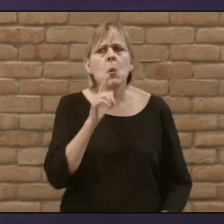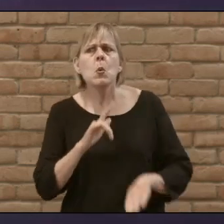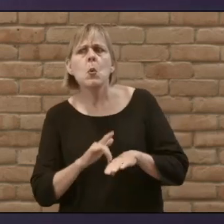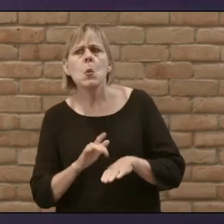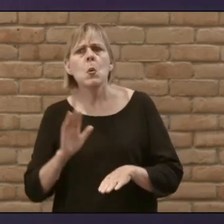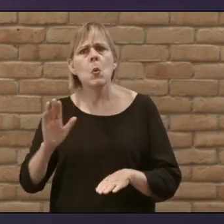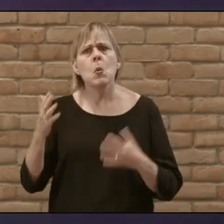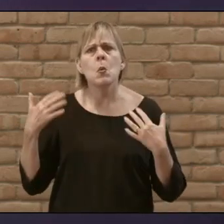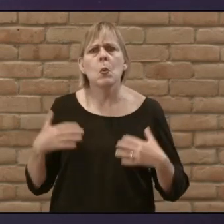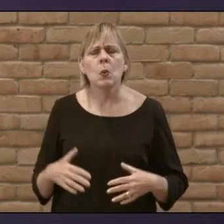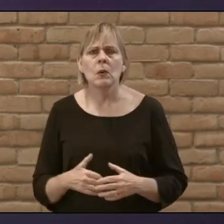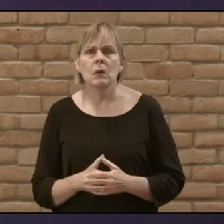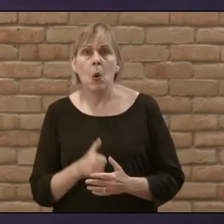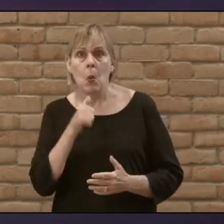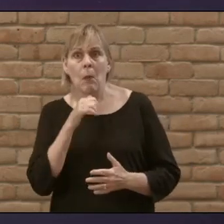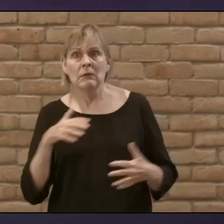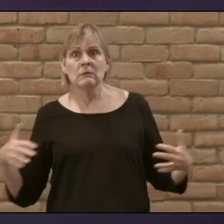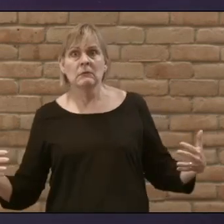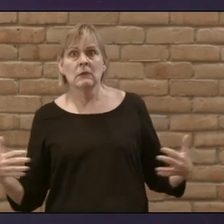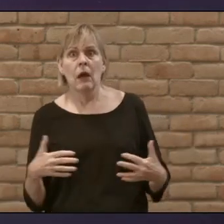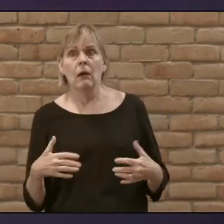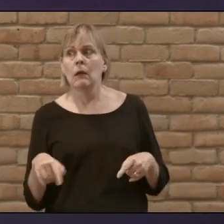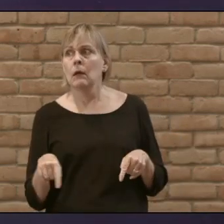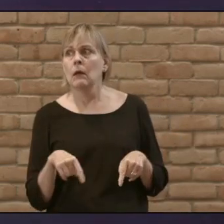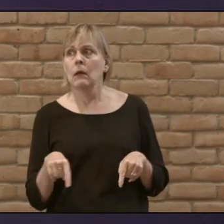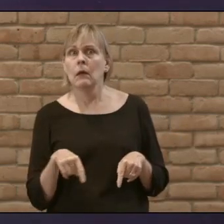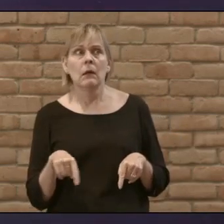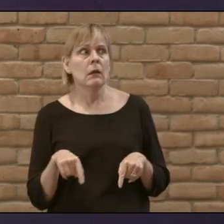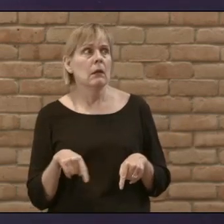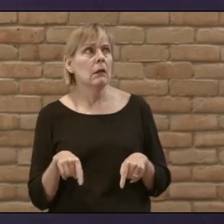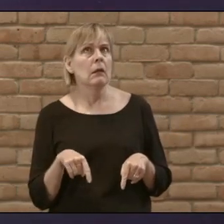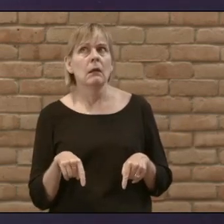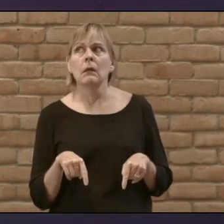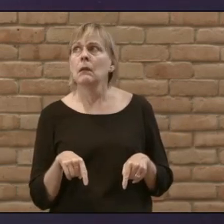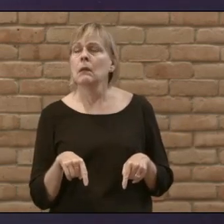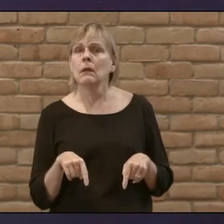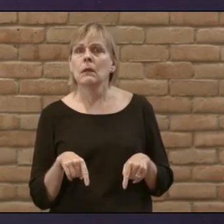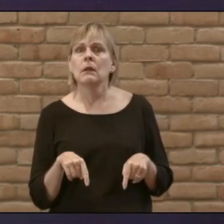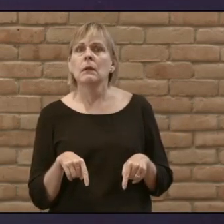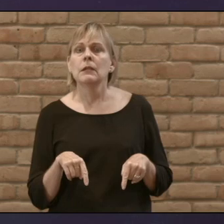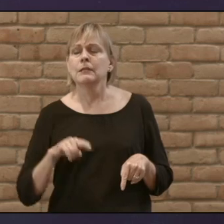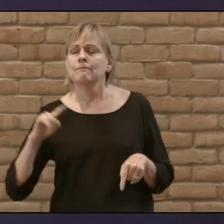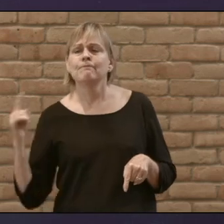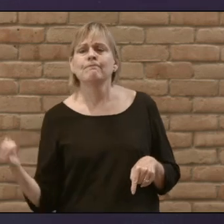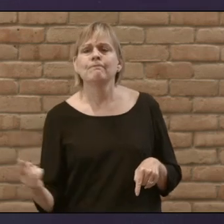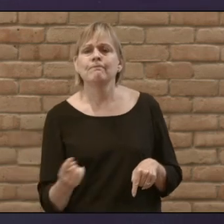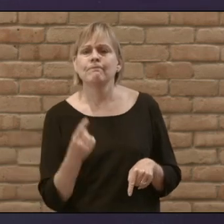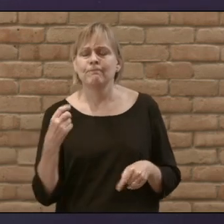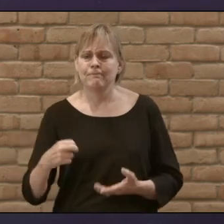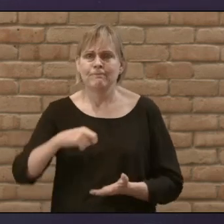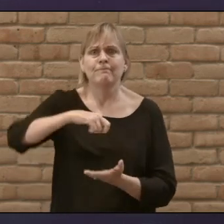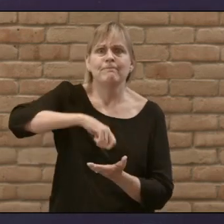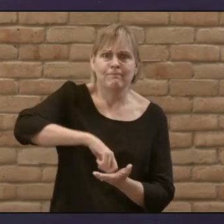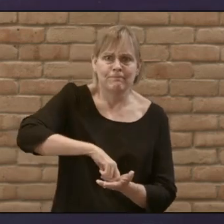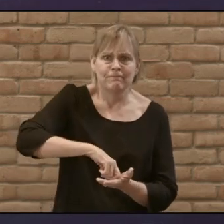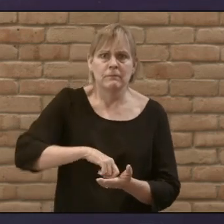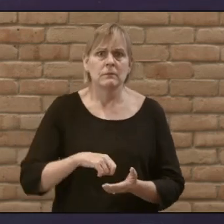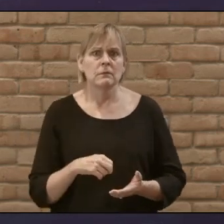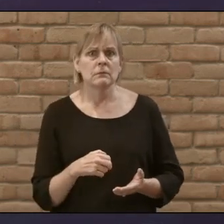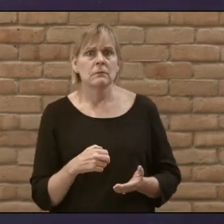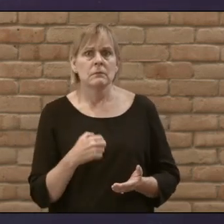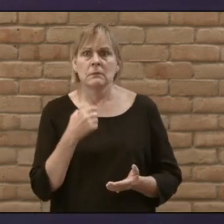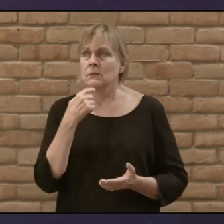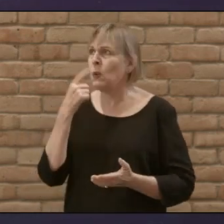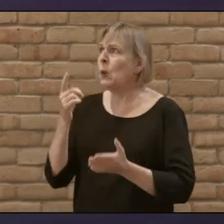it. Then the frightened woman, trembling at the realization of what had happened to her, came and fell to her knees in front of him and told him